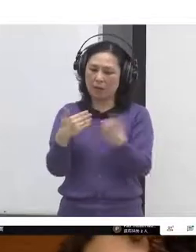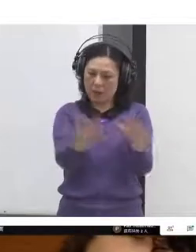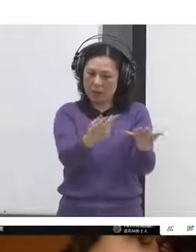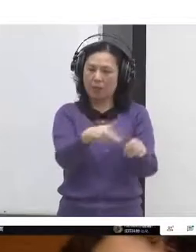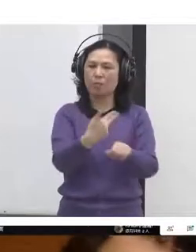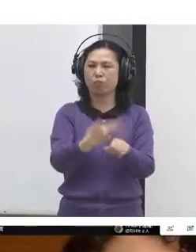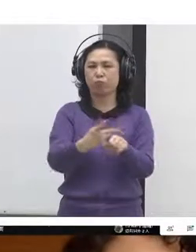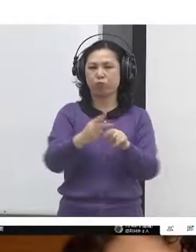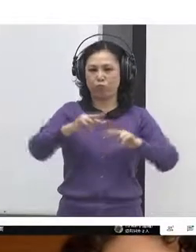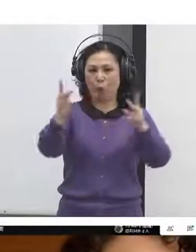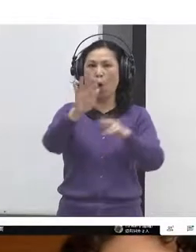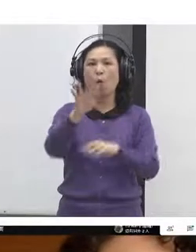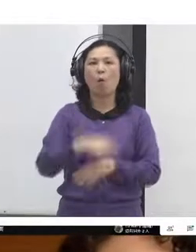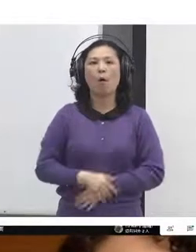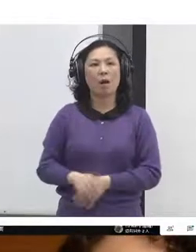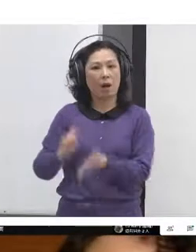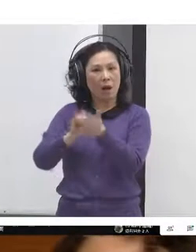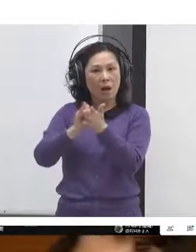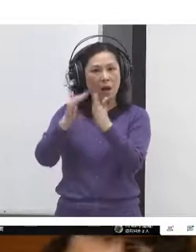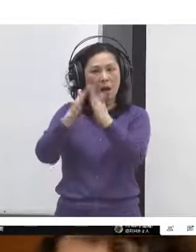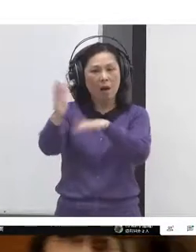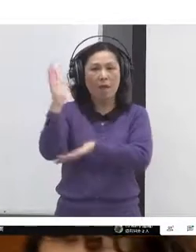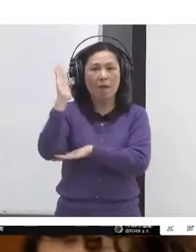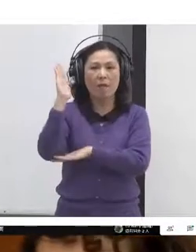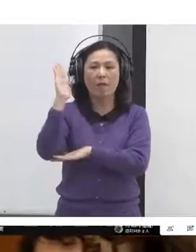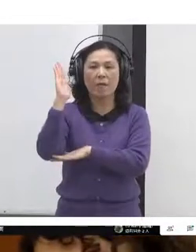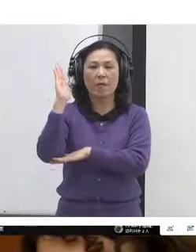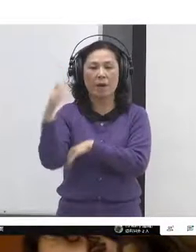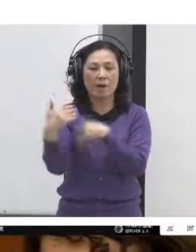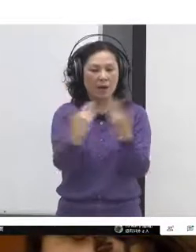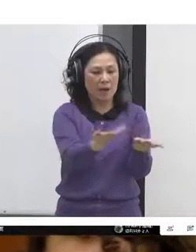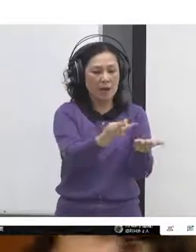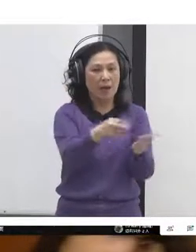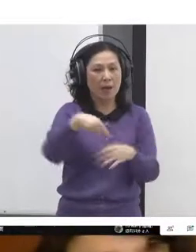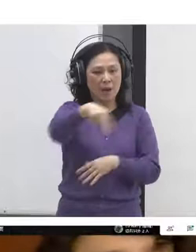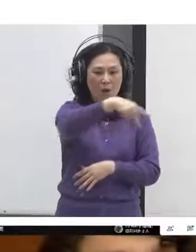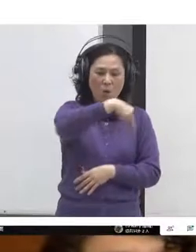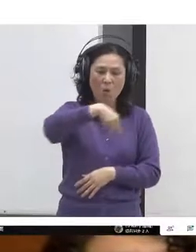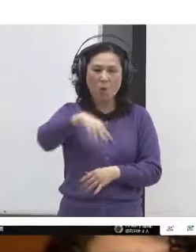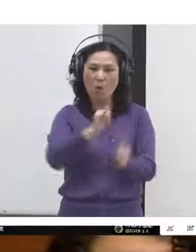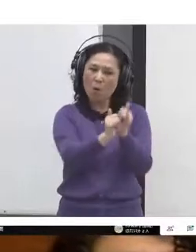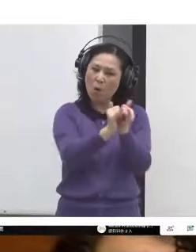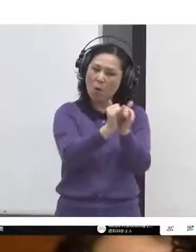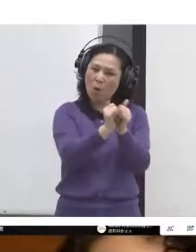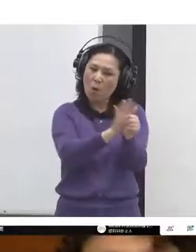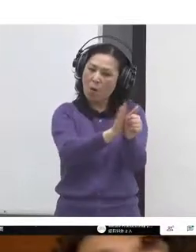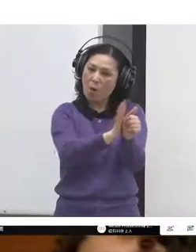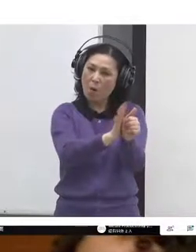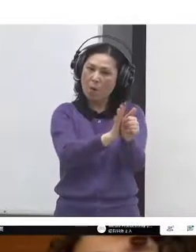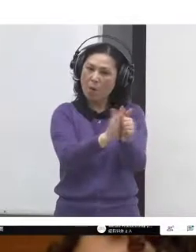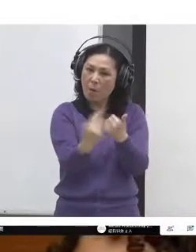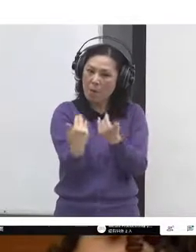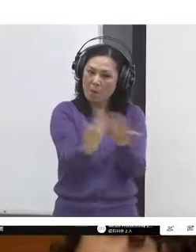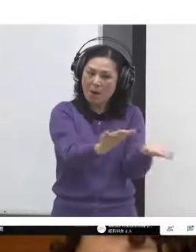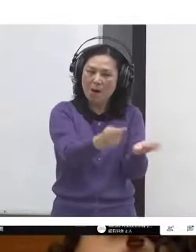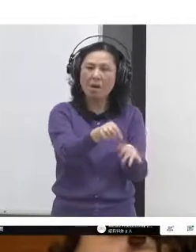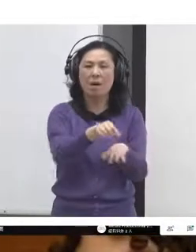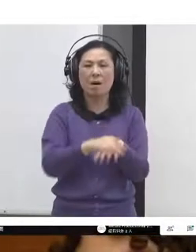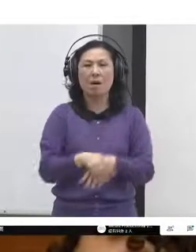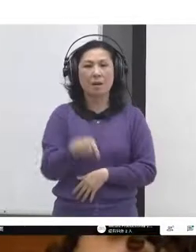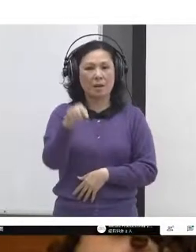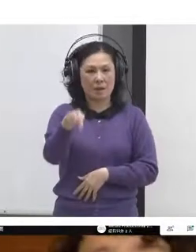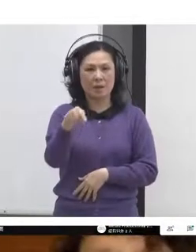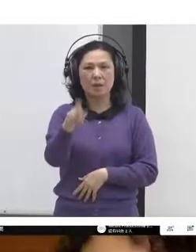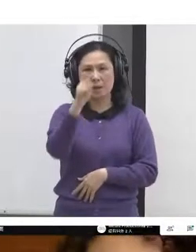to street homeless populations. And Nathan Story and team are excited to expand this to include more direct